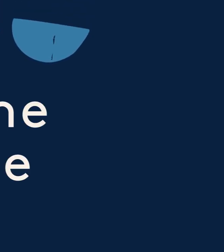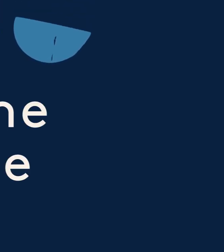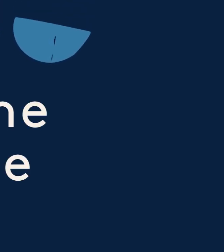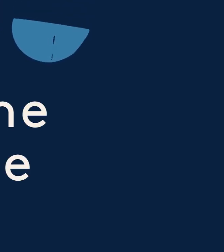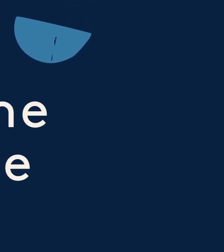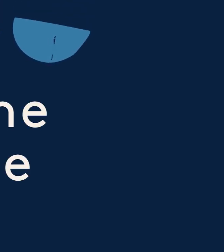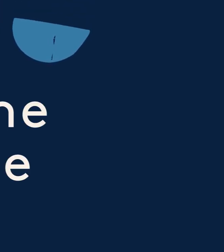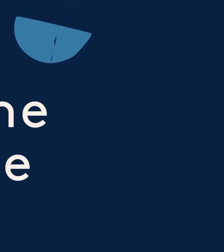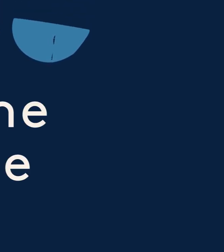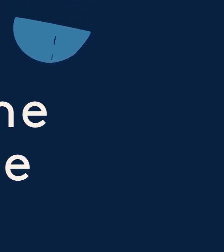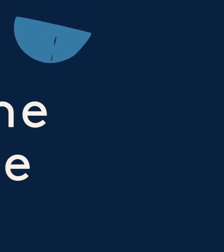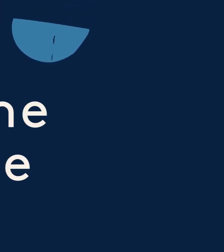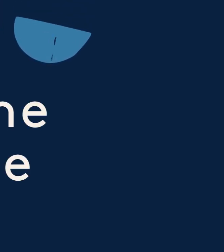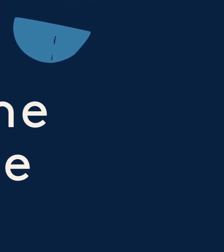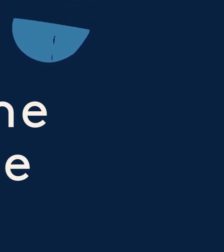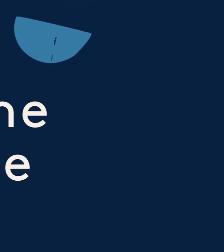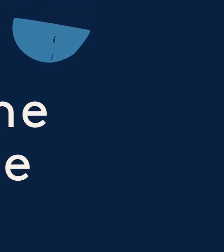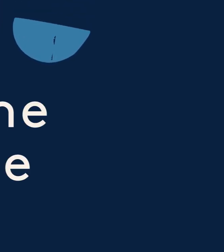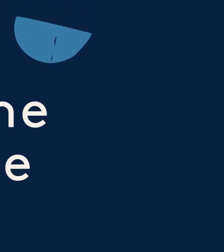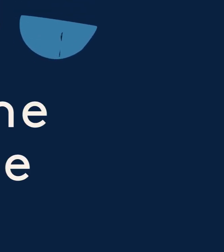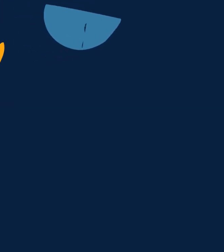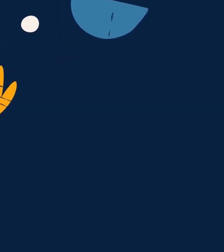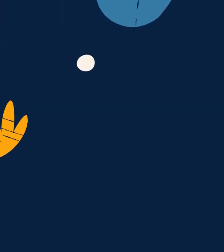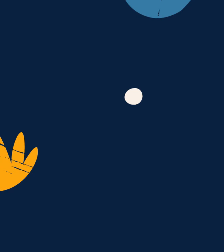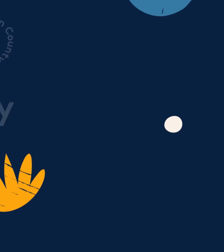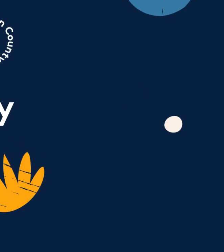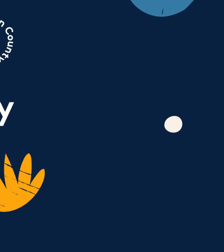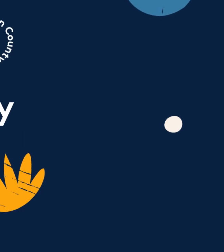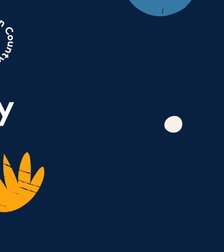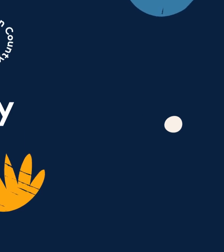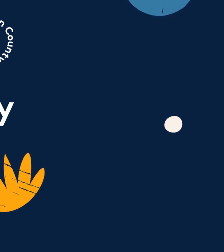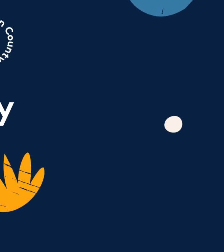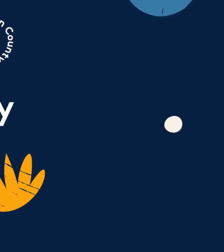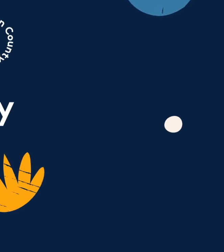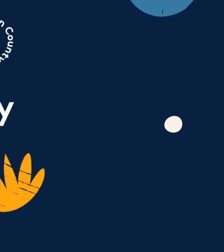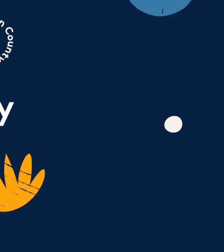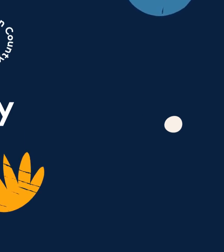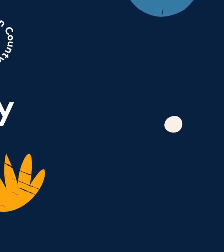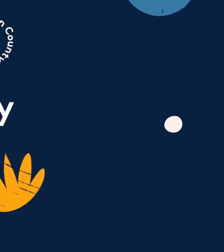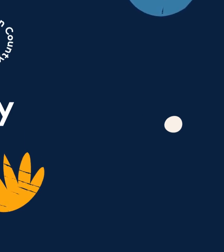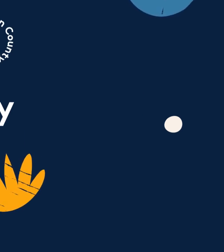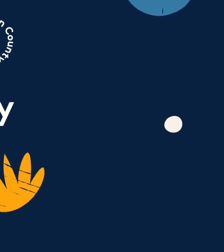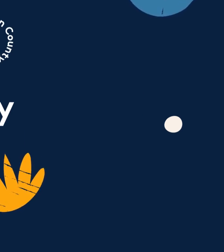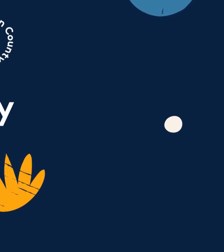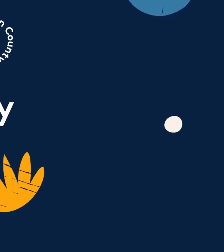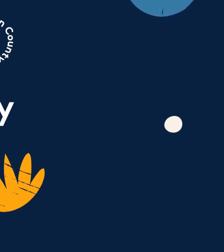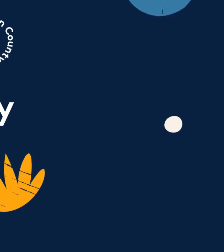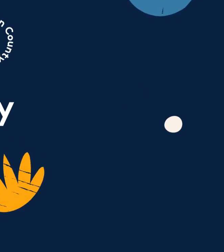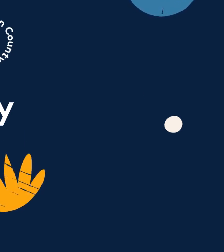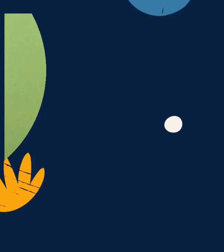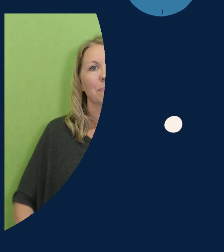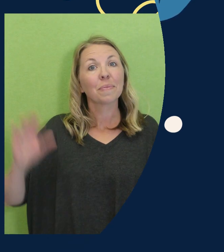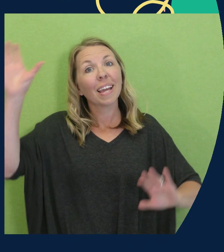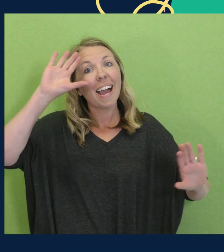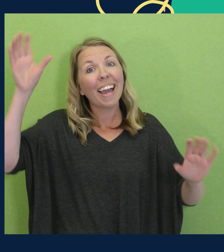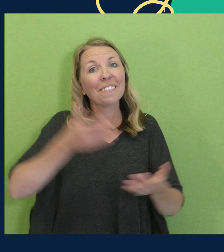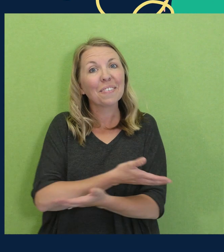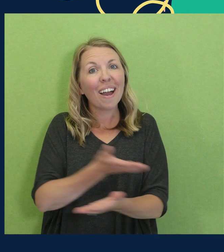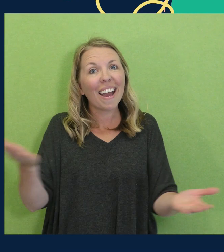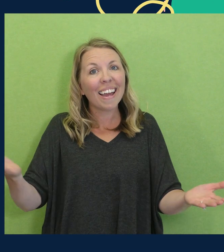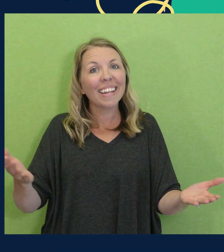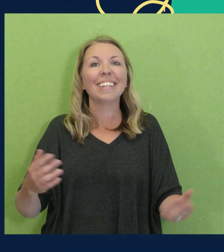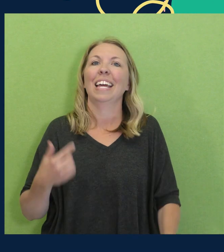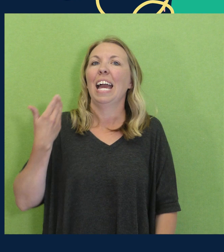Storytime at Home, presented by the Cincinnati and Hamilton County Public Library. Hi